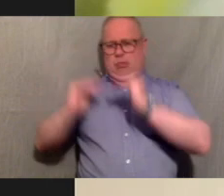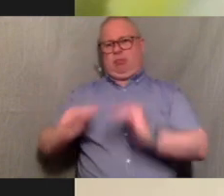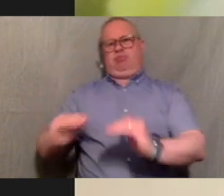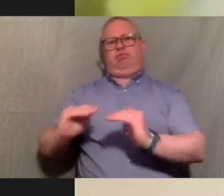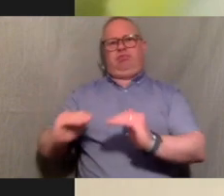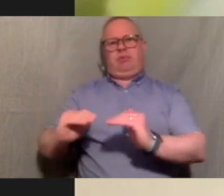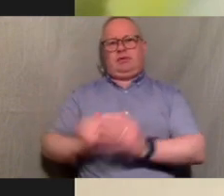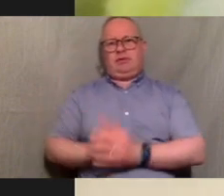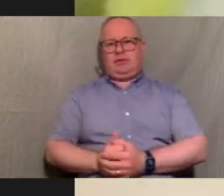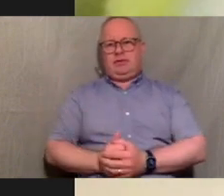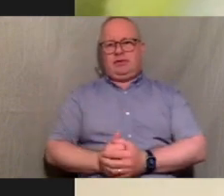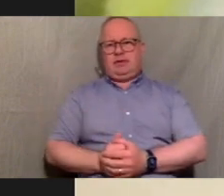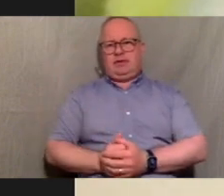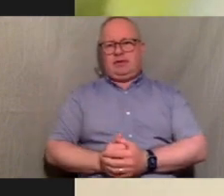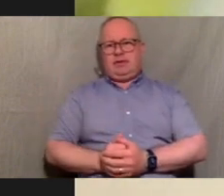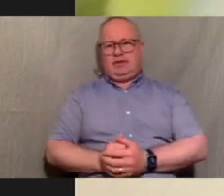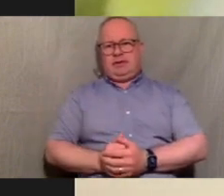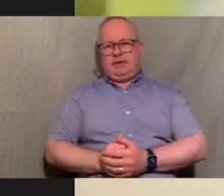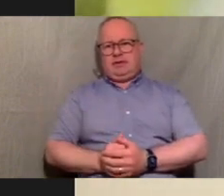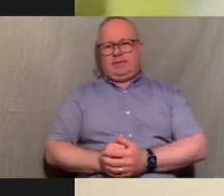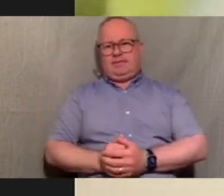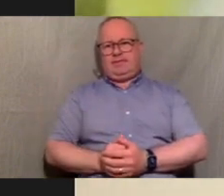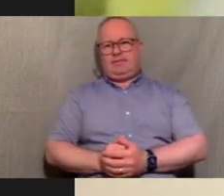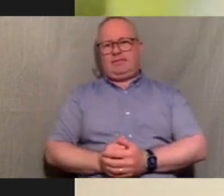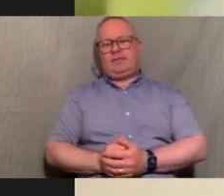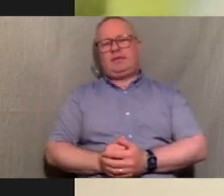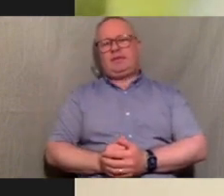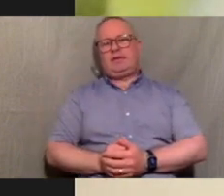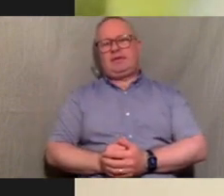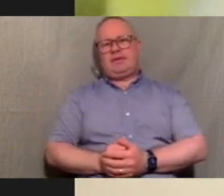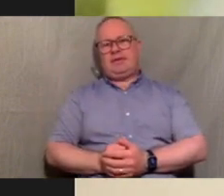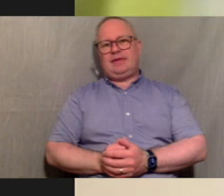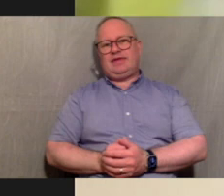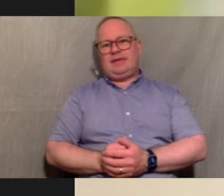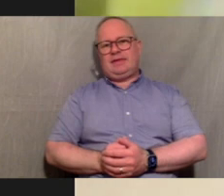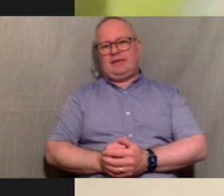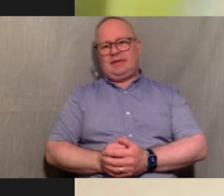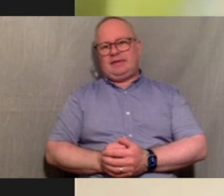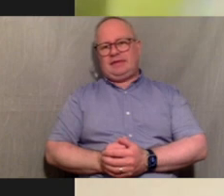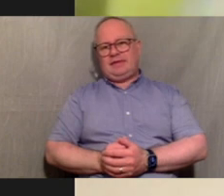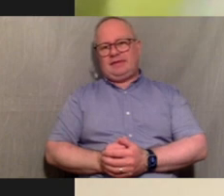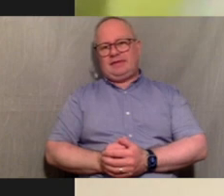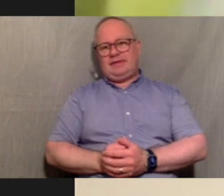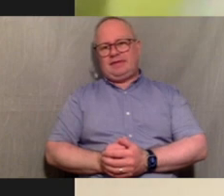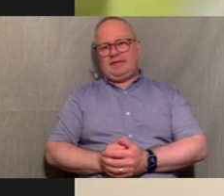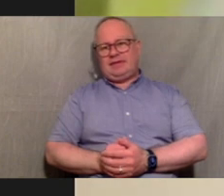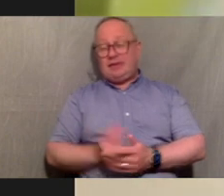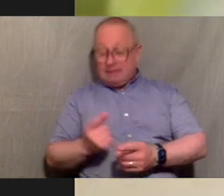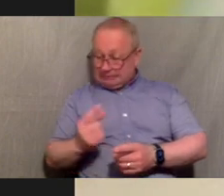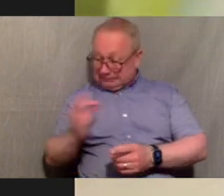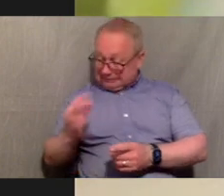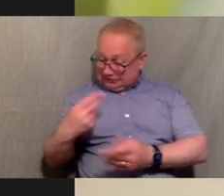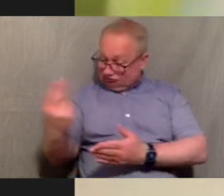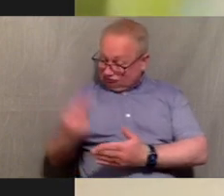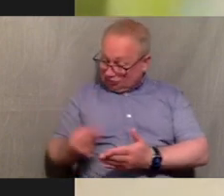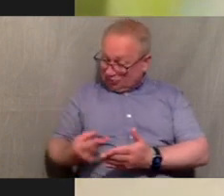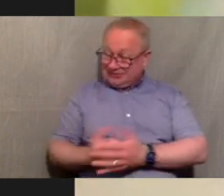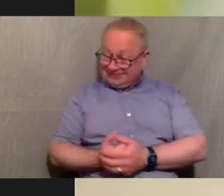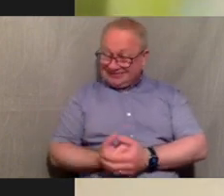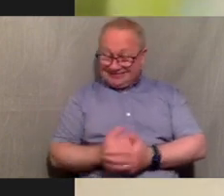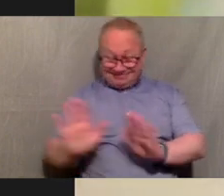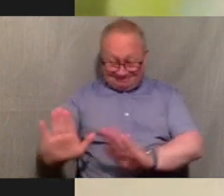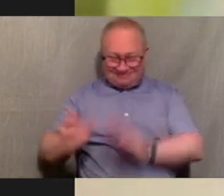but